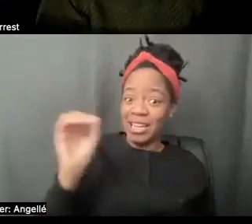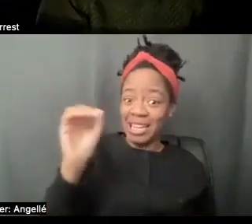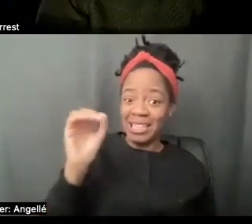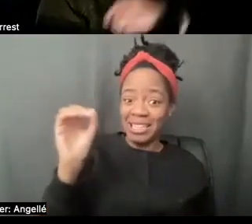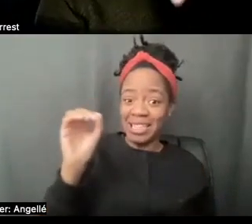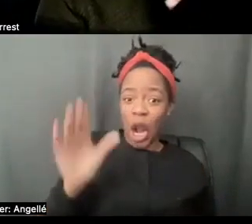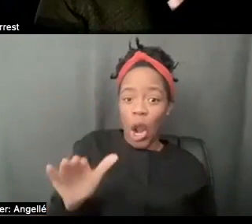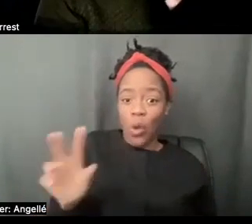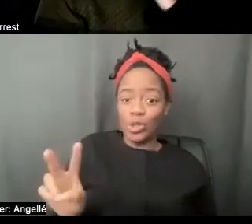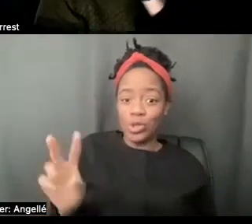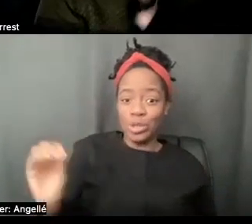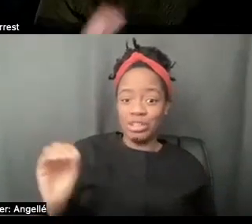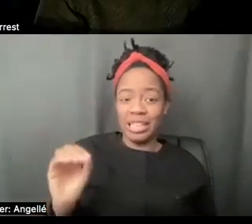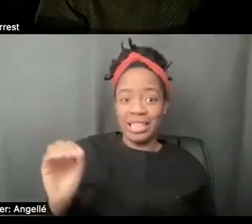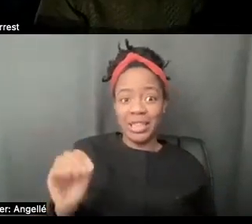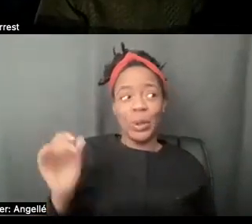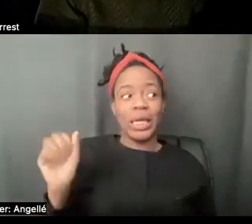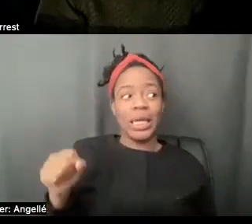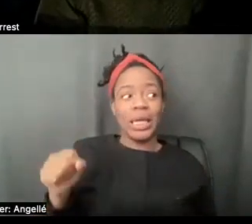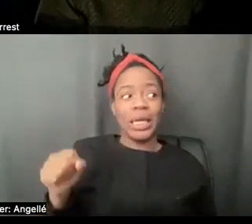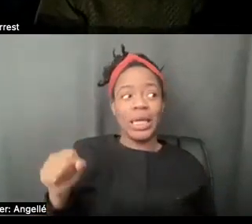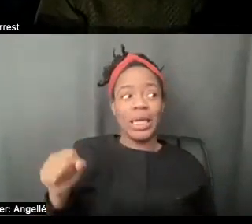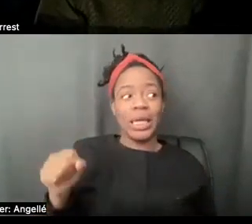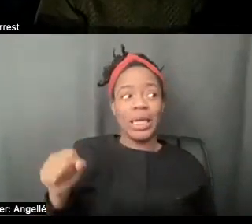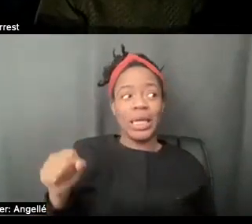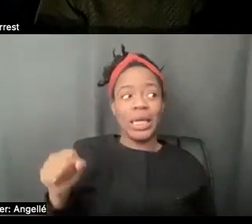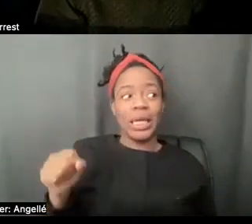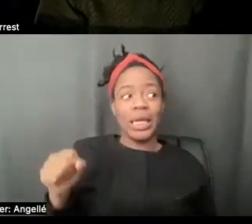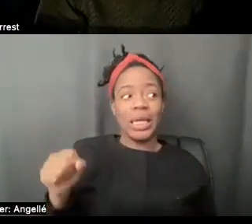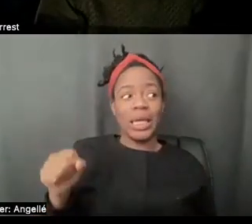yeah. Thank you.